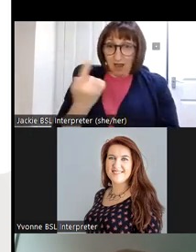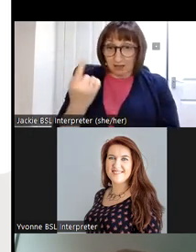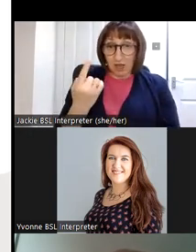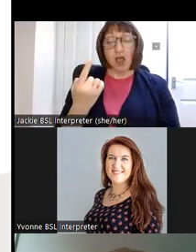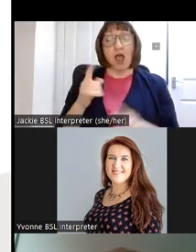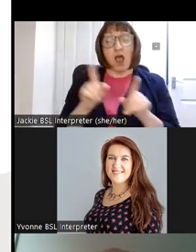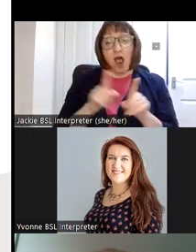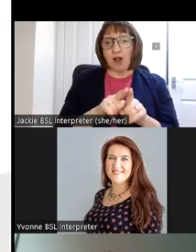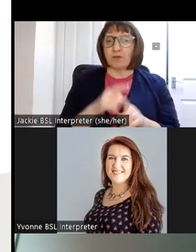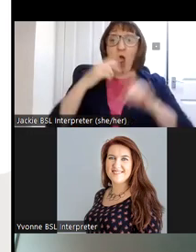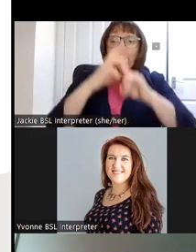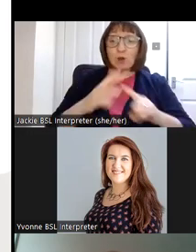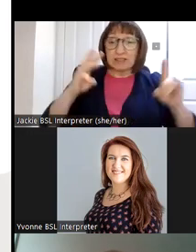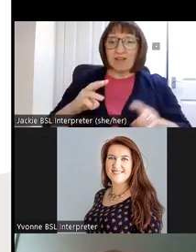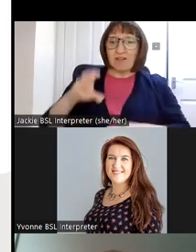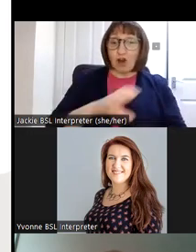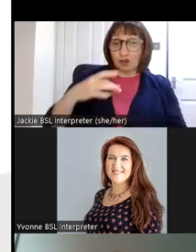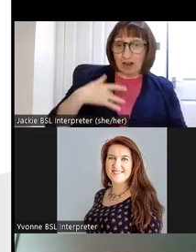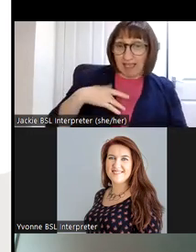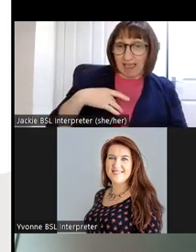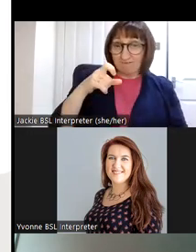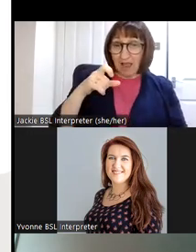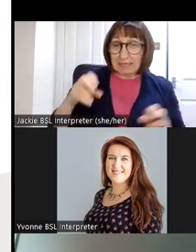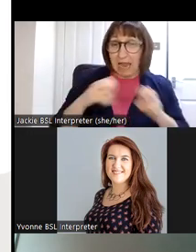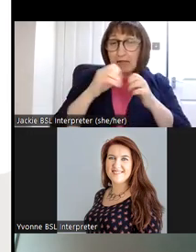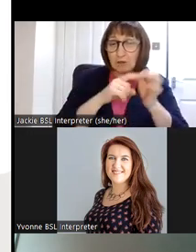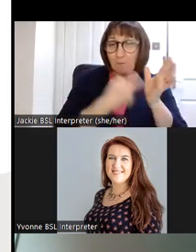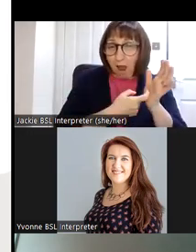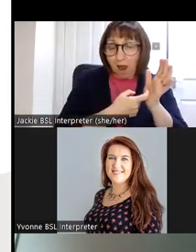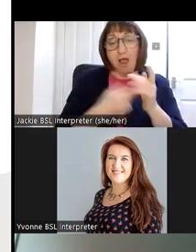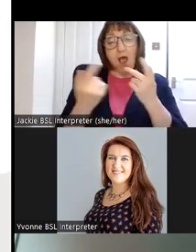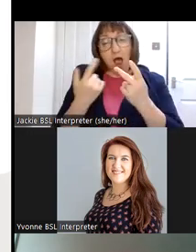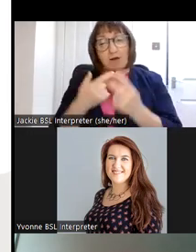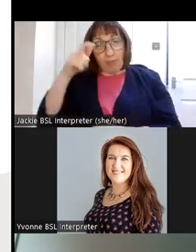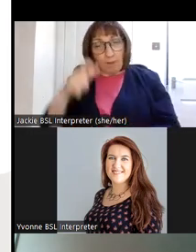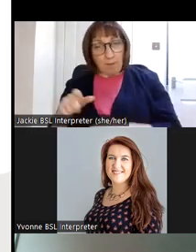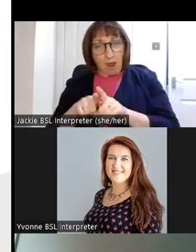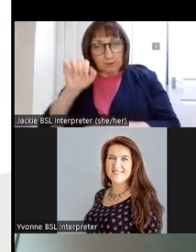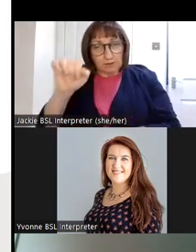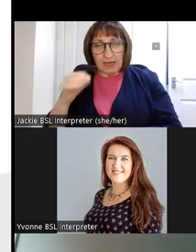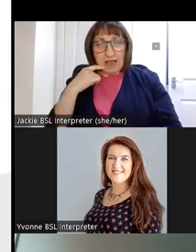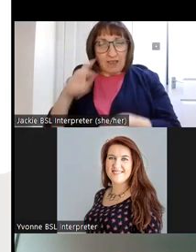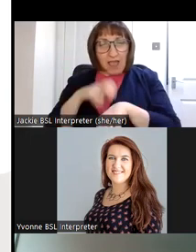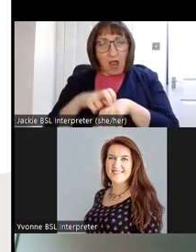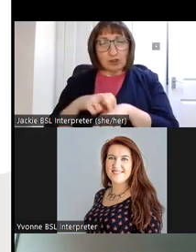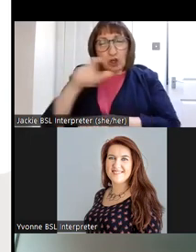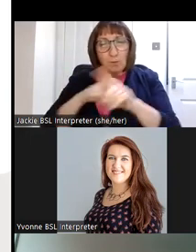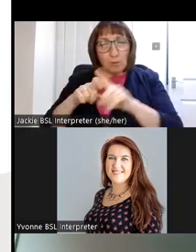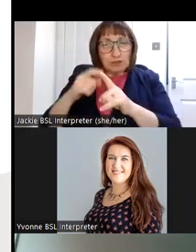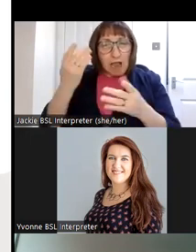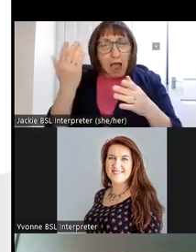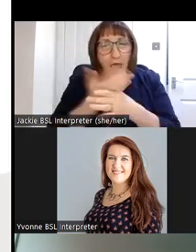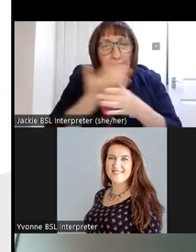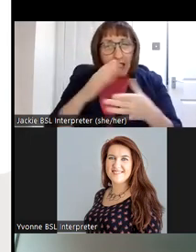Elms from the Museum of Country Life Castle Bar and Dave Collins Uchtdraer the the Irish Community Archive Network